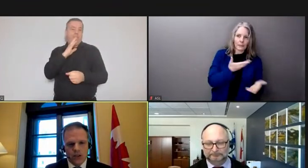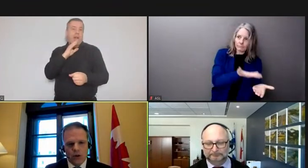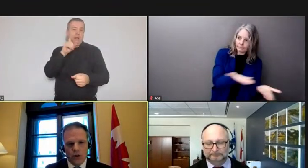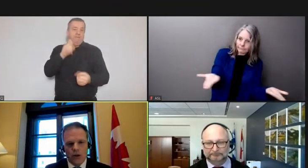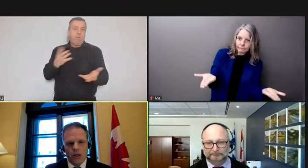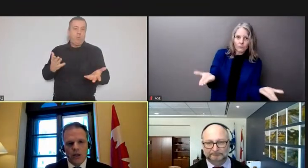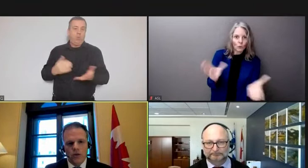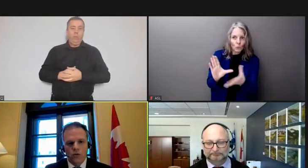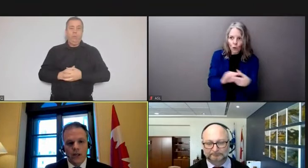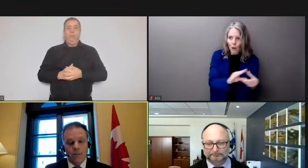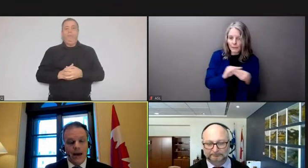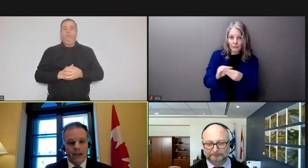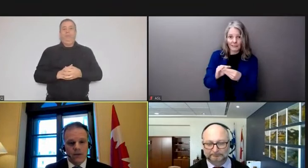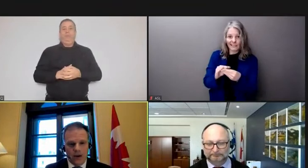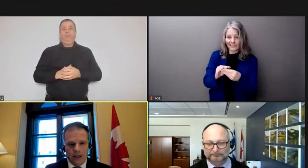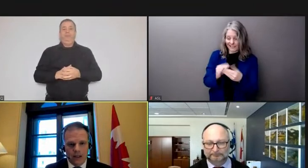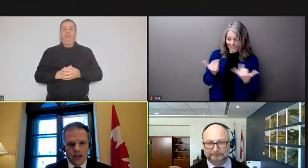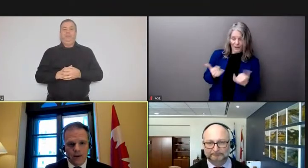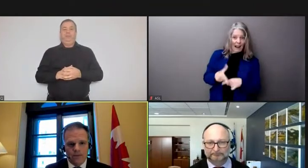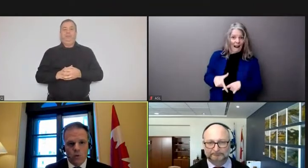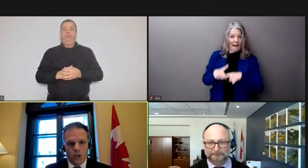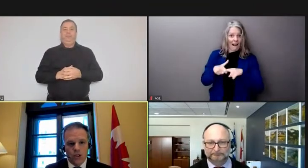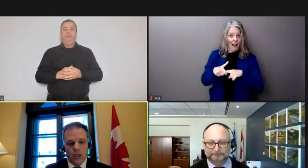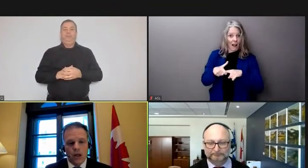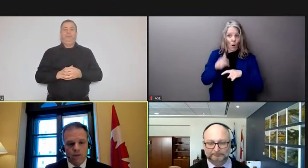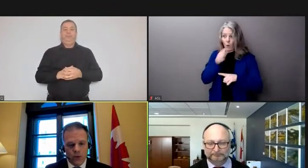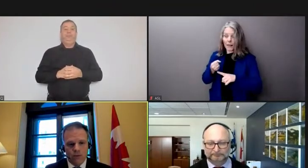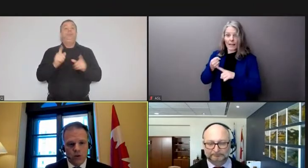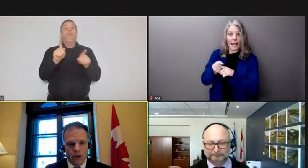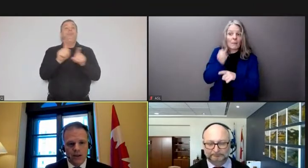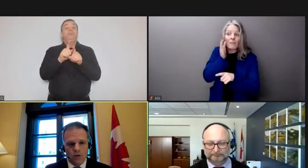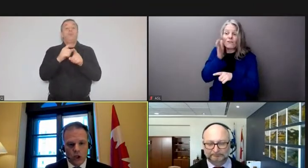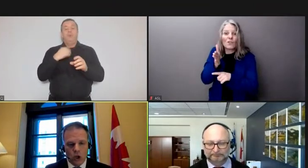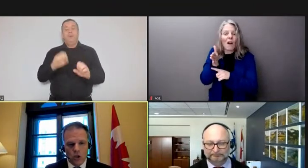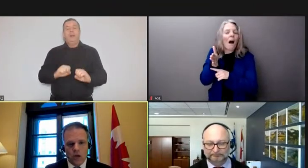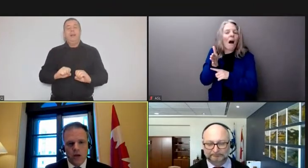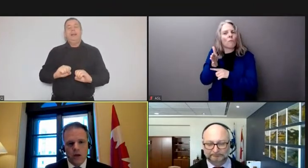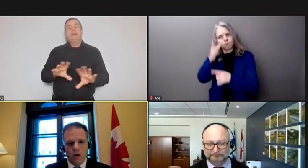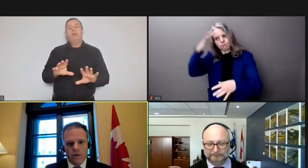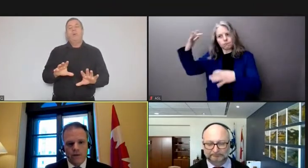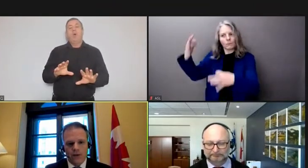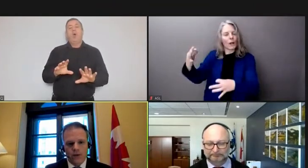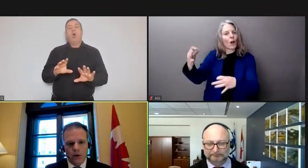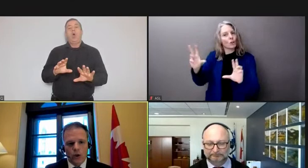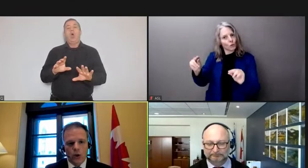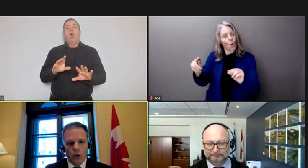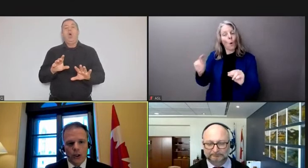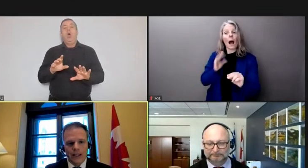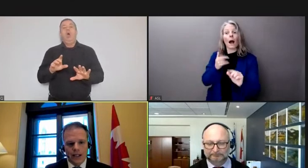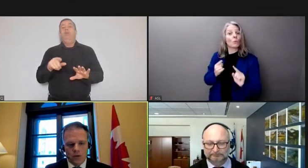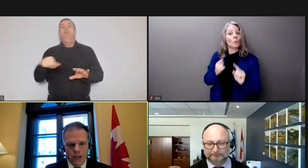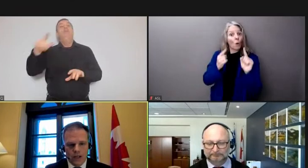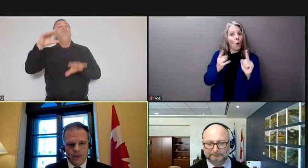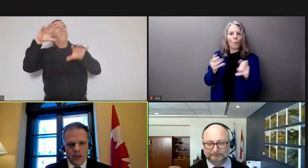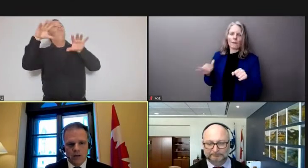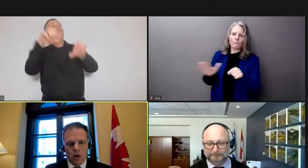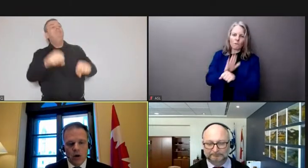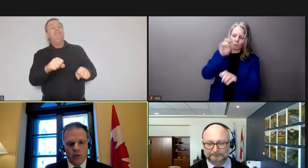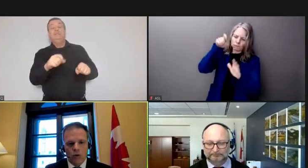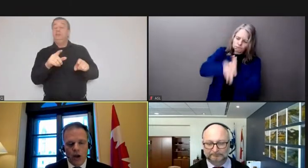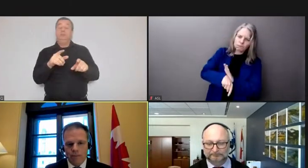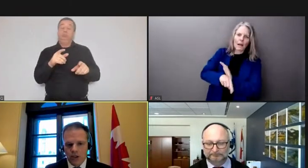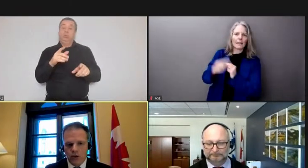pause that has occurred to impact the final outcome which is a fulsome debate to occur with a final vote early next week